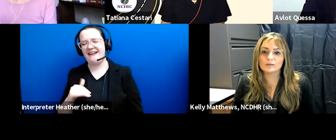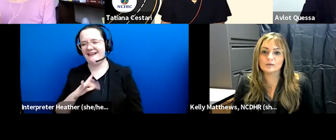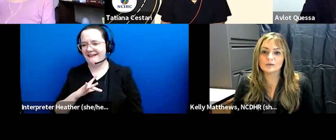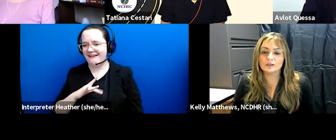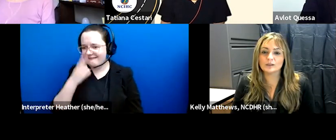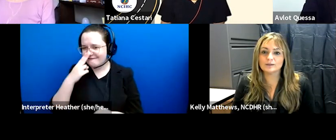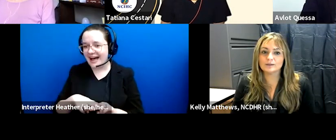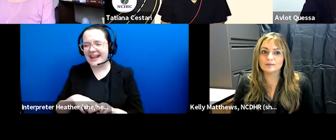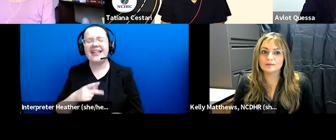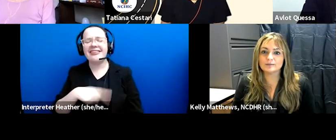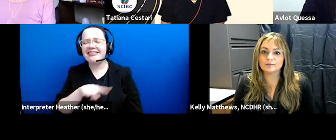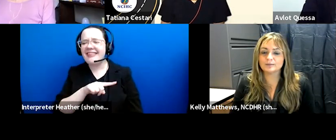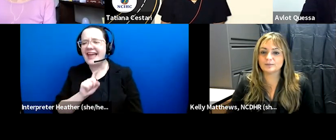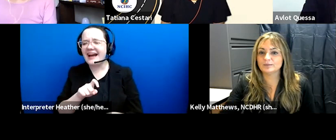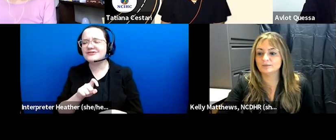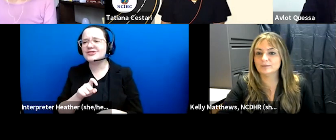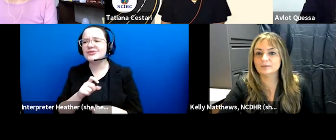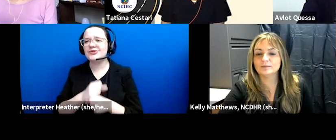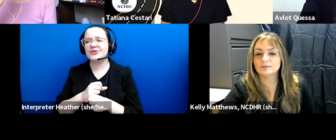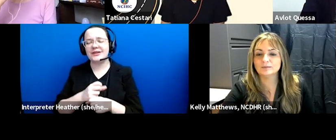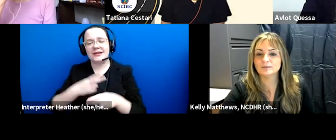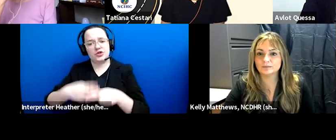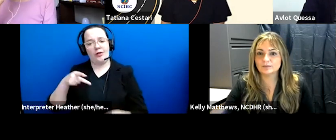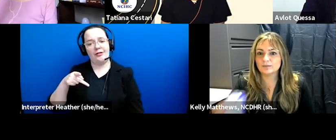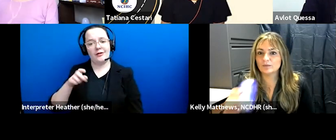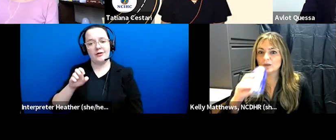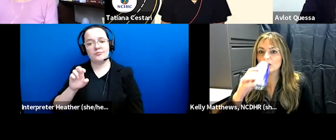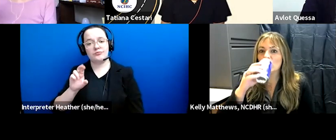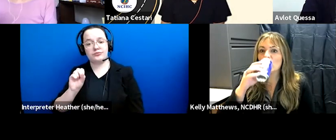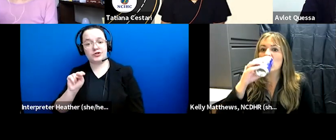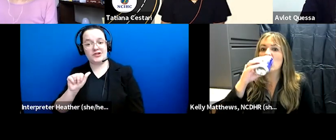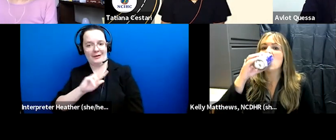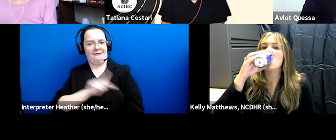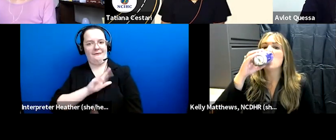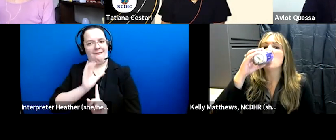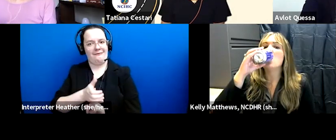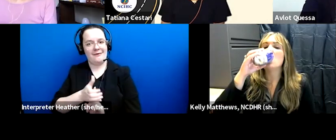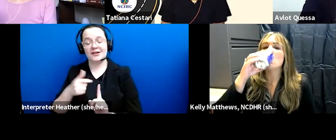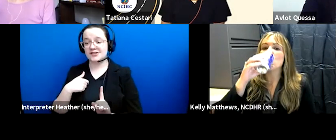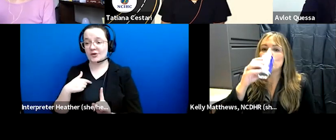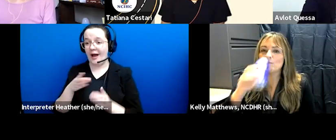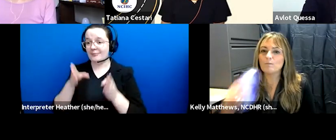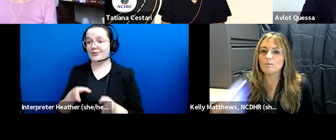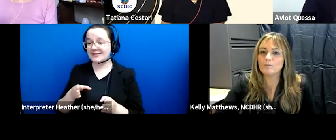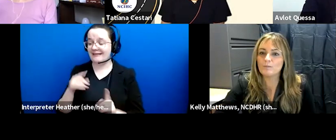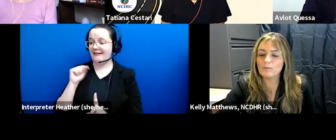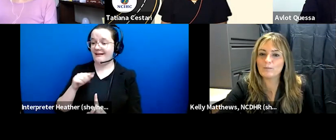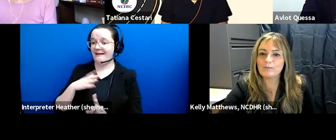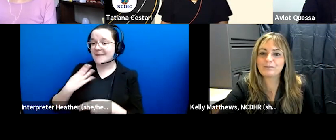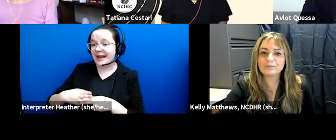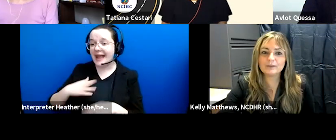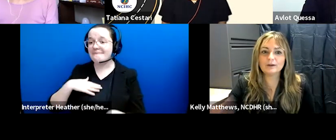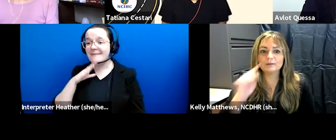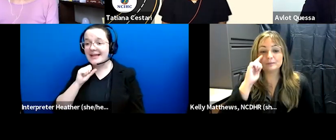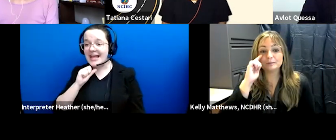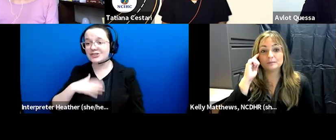create um what we call personas so i'm i'm this individual this is my name this is my age these